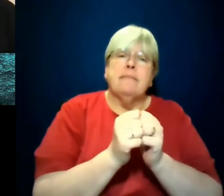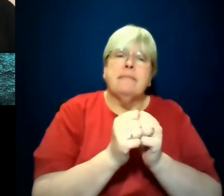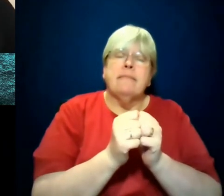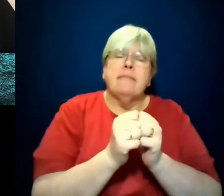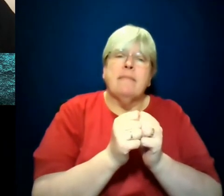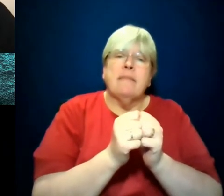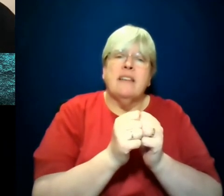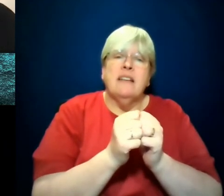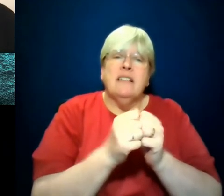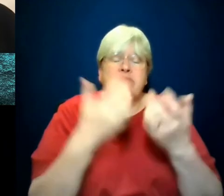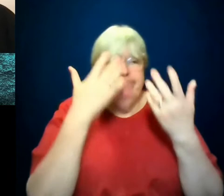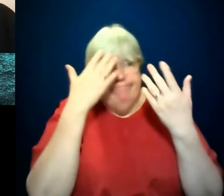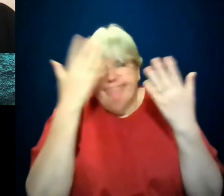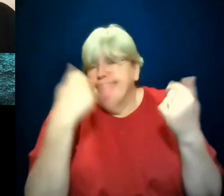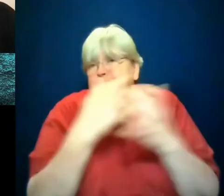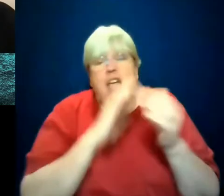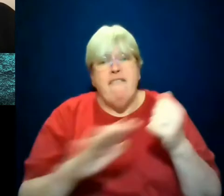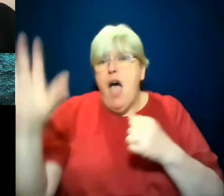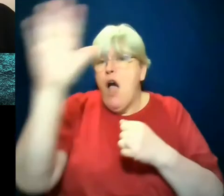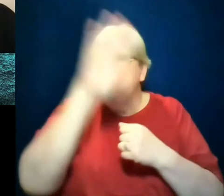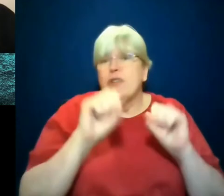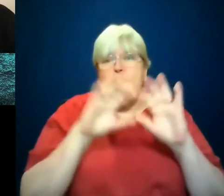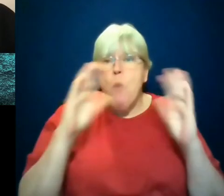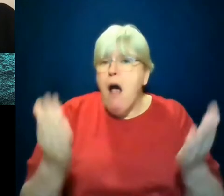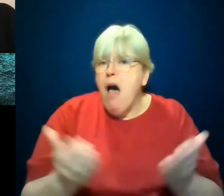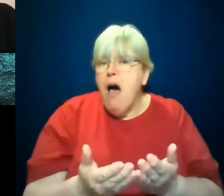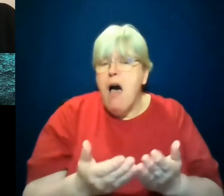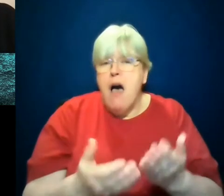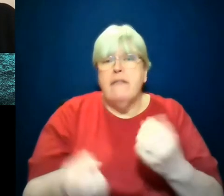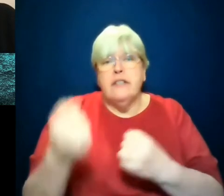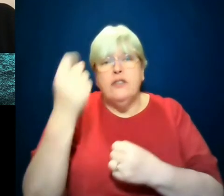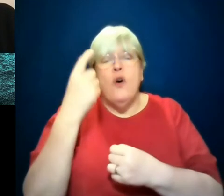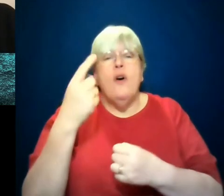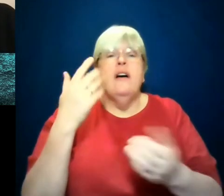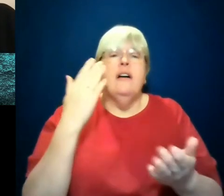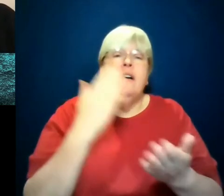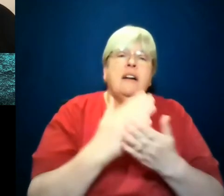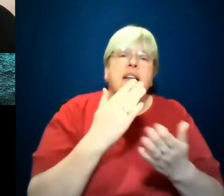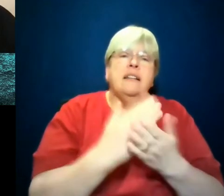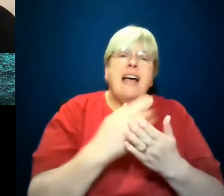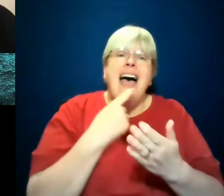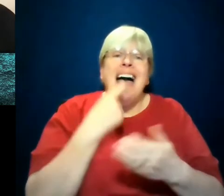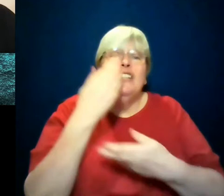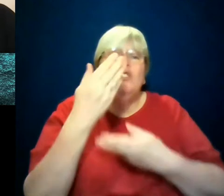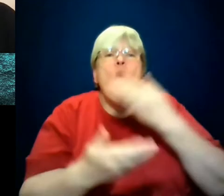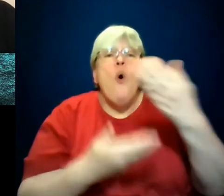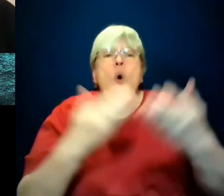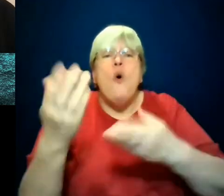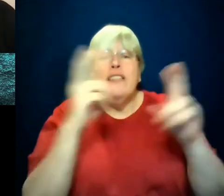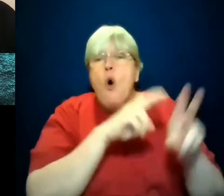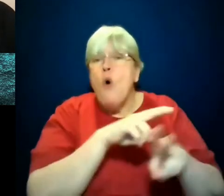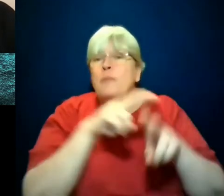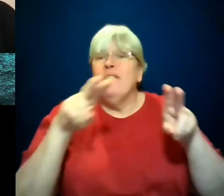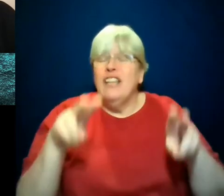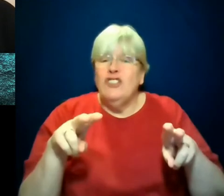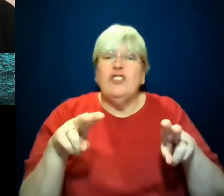world, across the pond, so to speak, but shortly before Trump was elected, I told this observation slash joke many times,